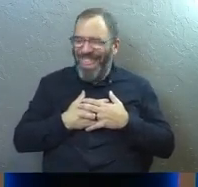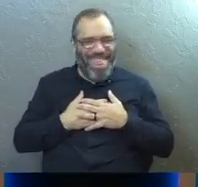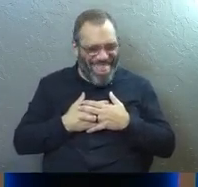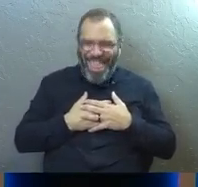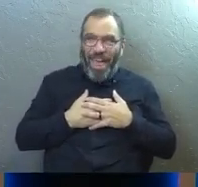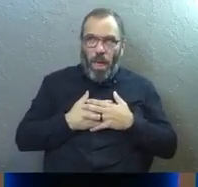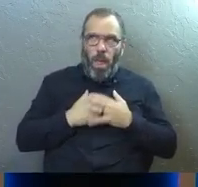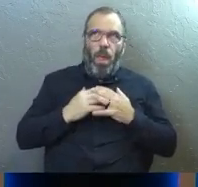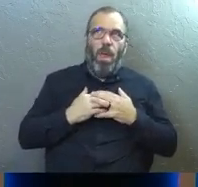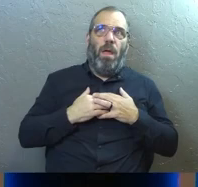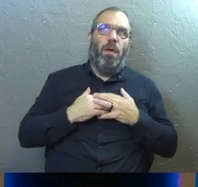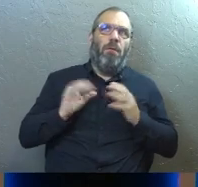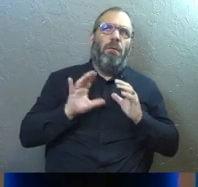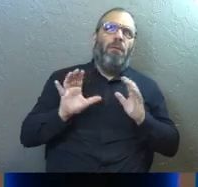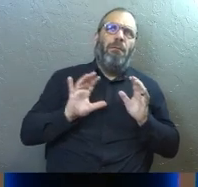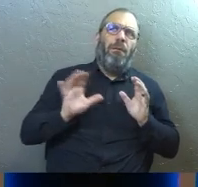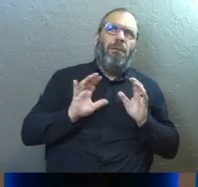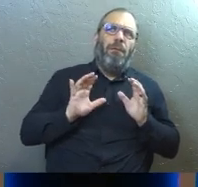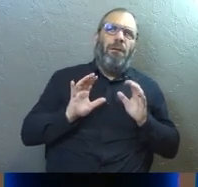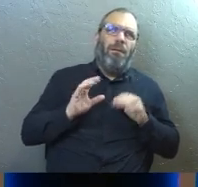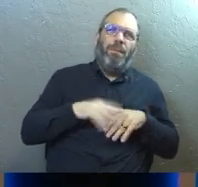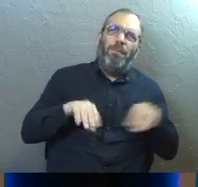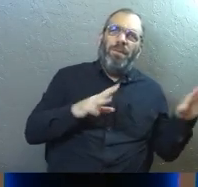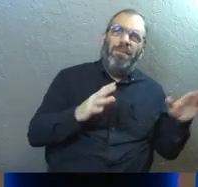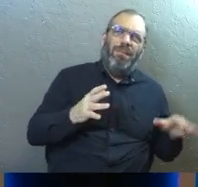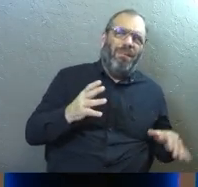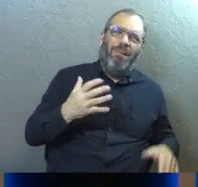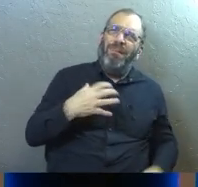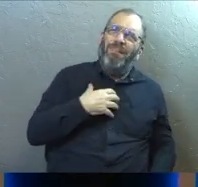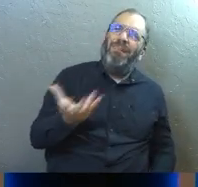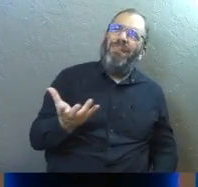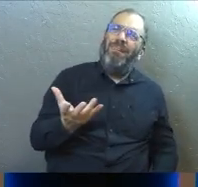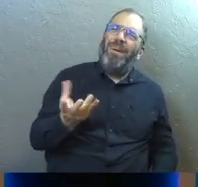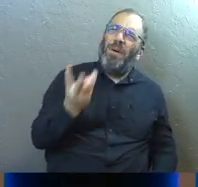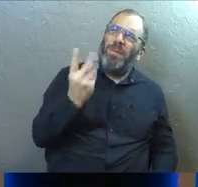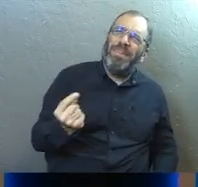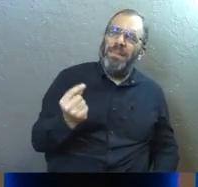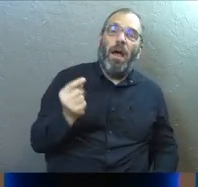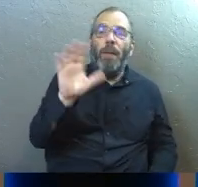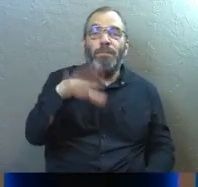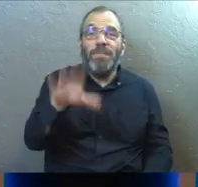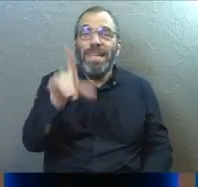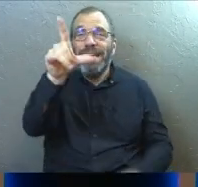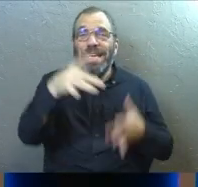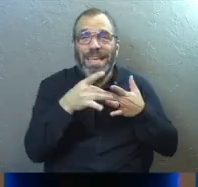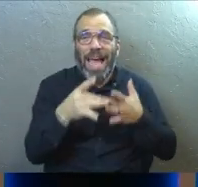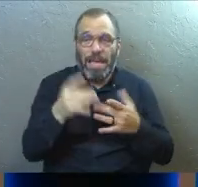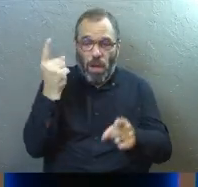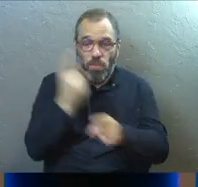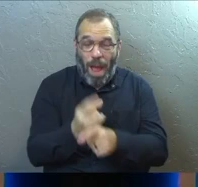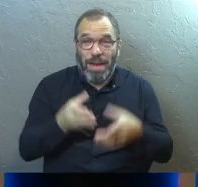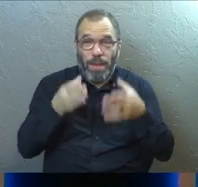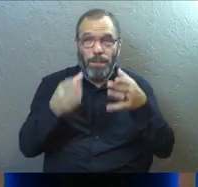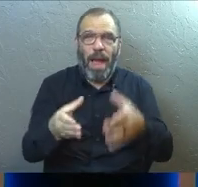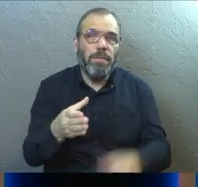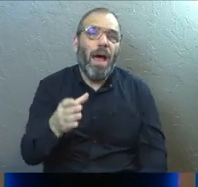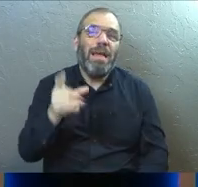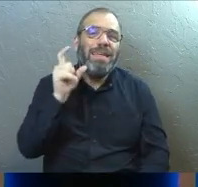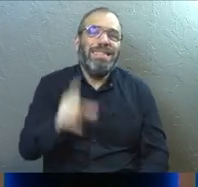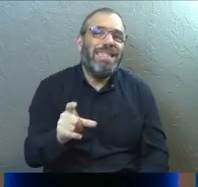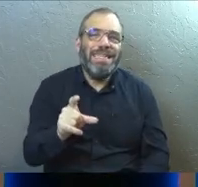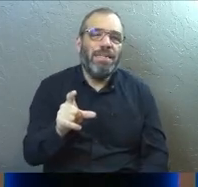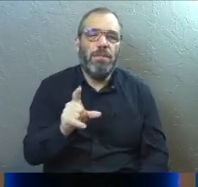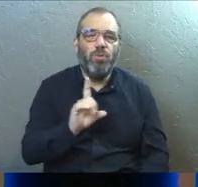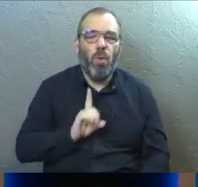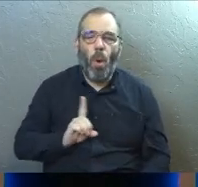God, so annoying, he comes along and says, let's move. Because that's what he does. He guides us on right paths because we need